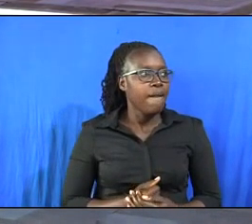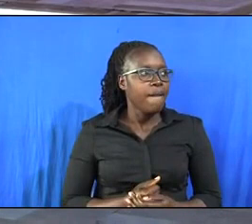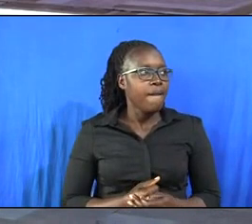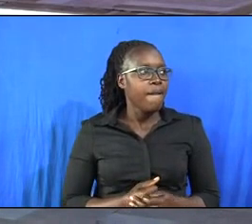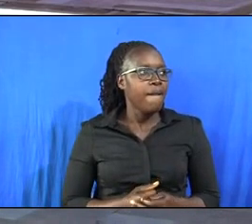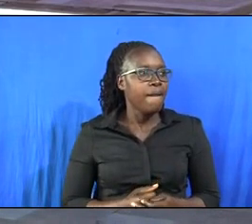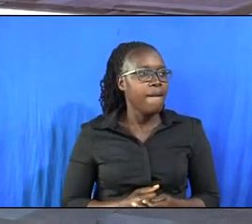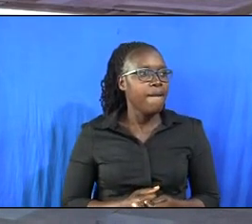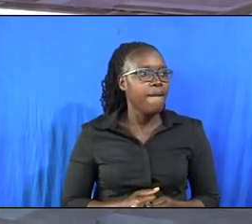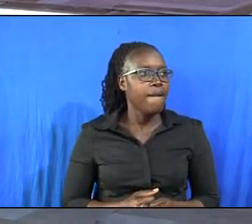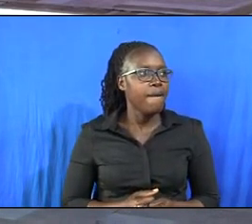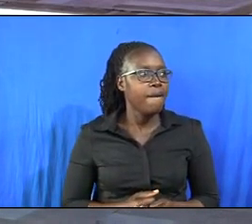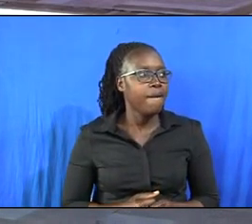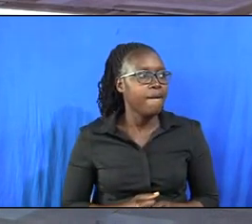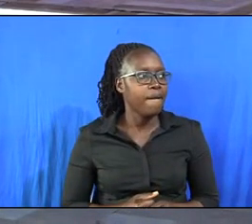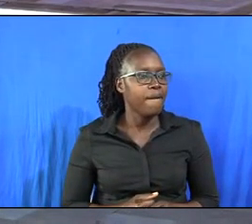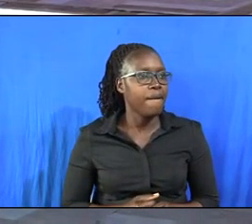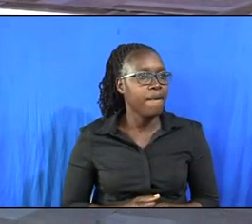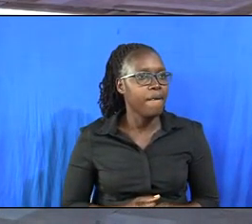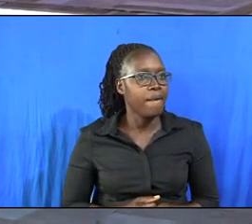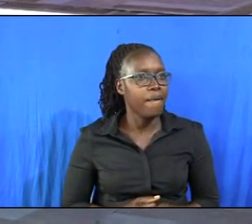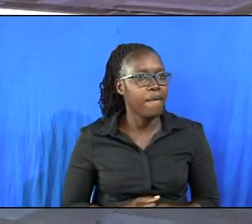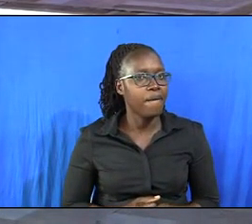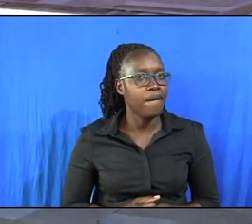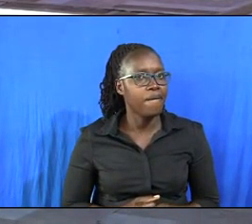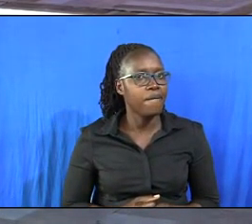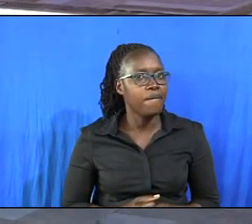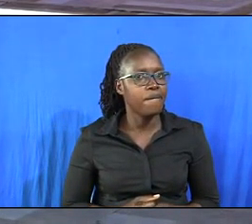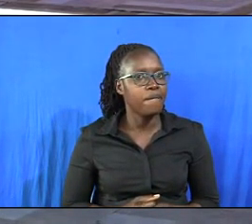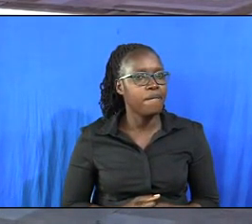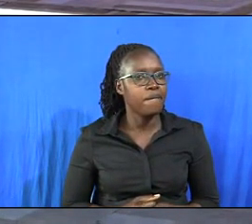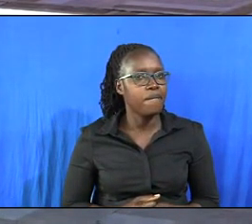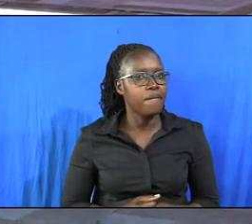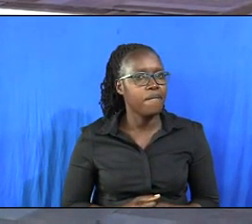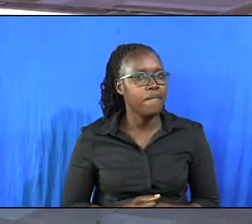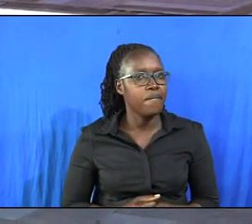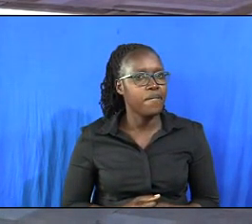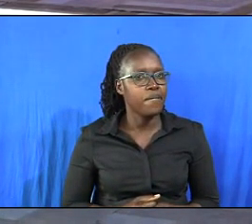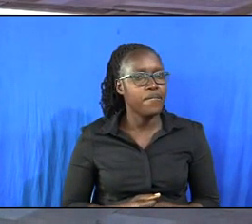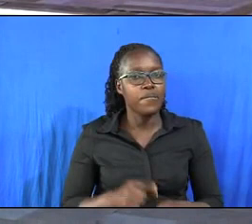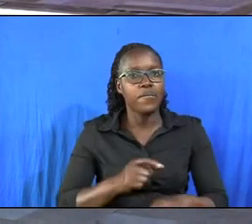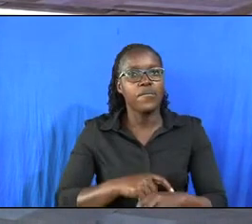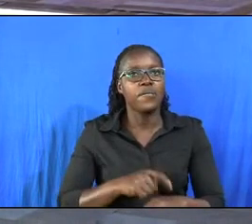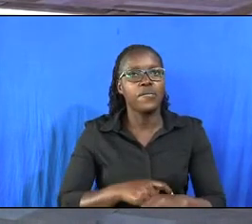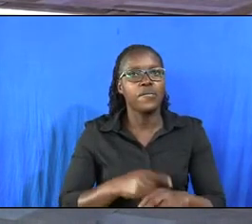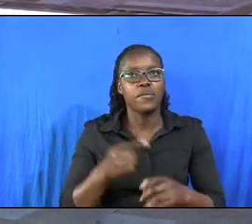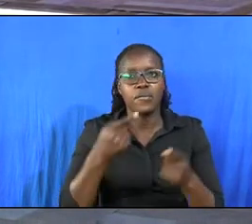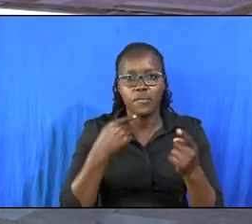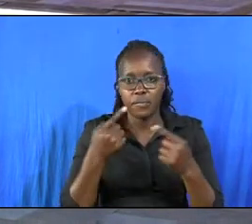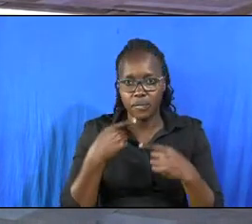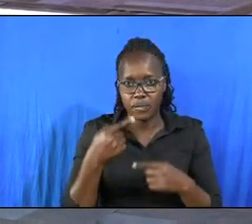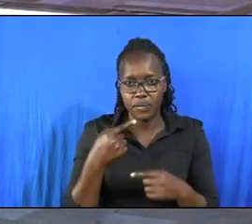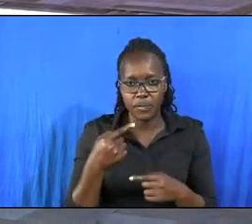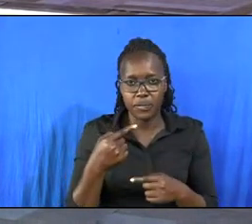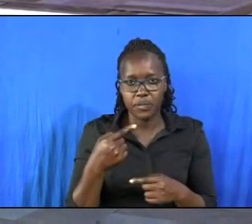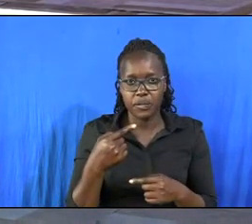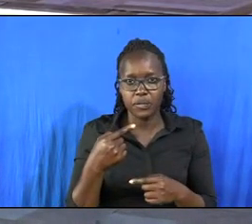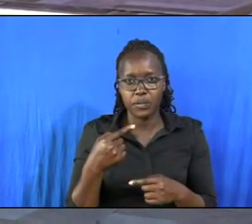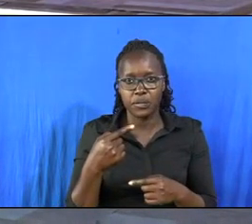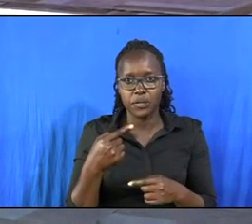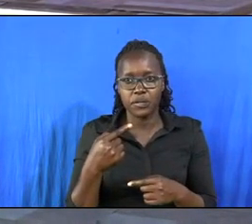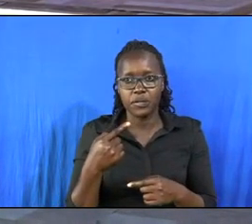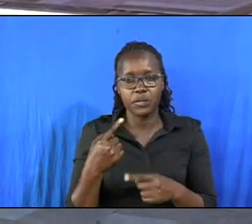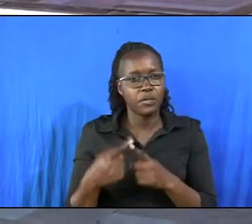even a friend of mine by the name dr barry black when he was addressing he was a baccalaureate speaker